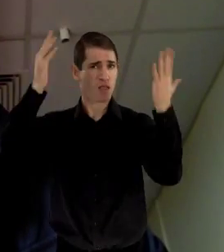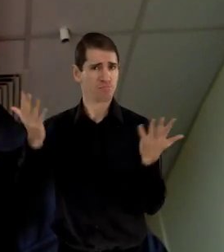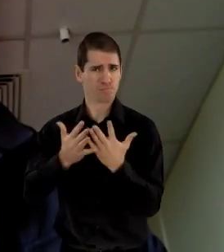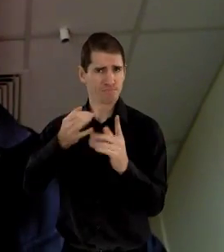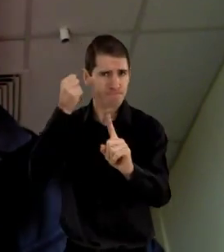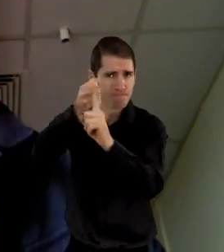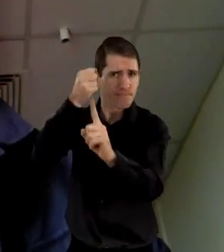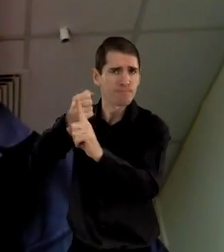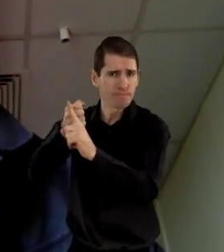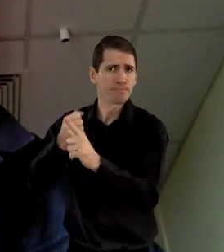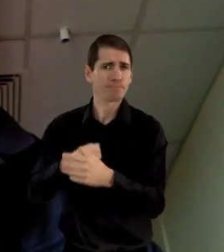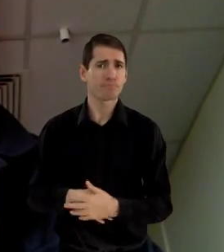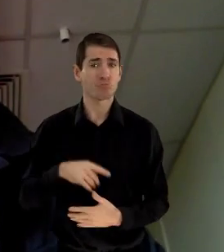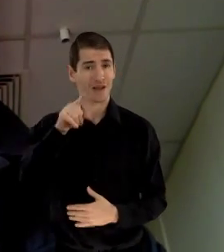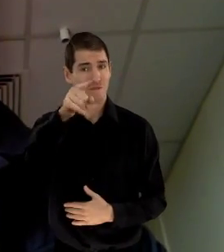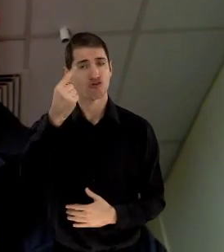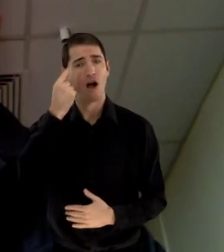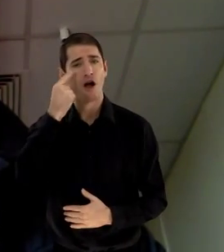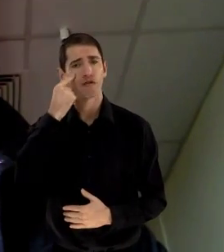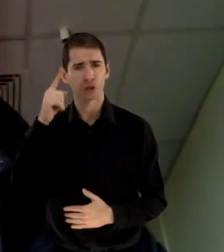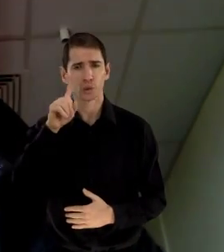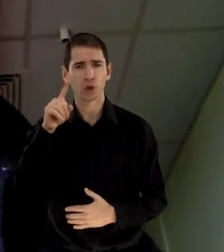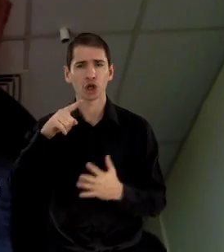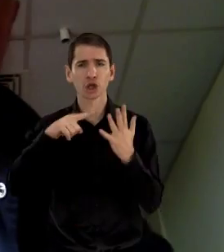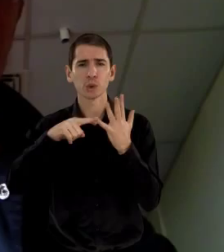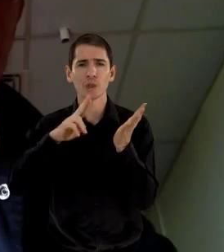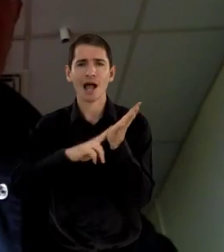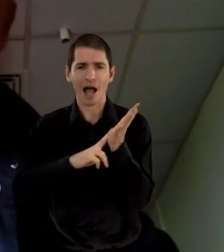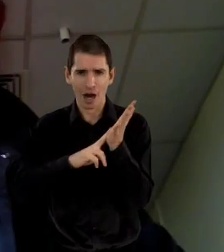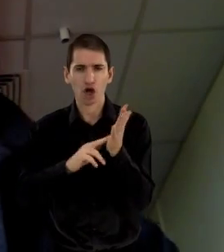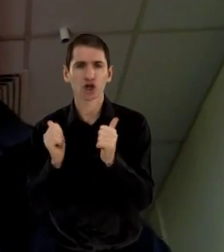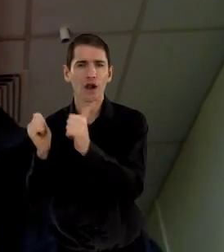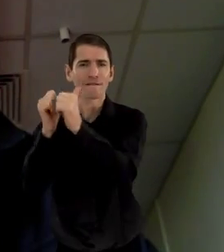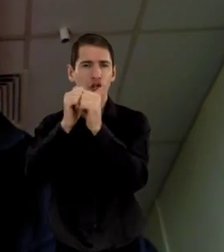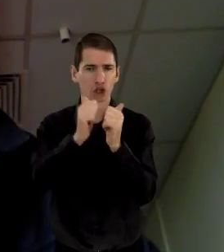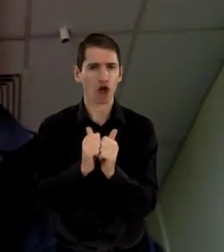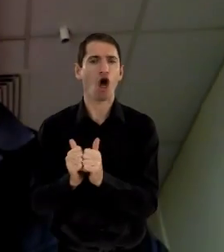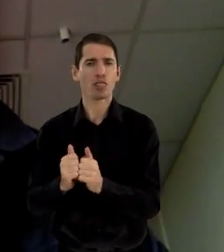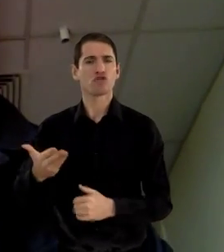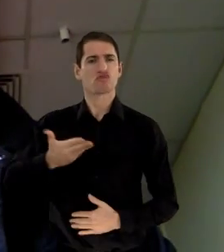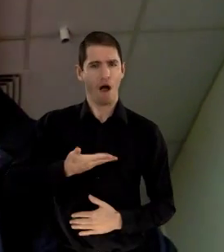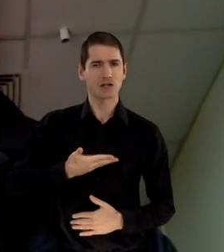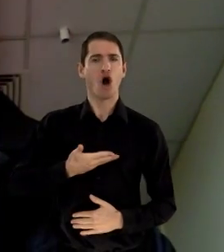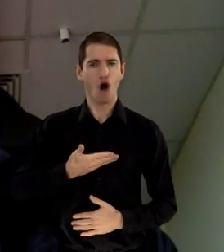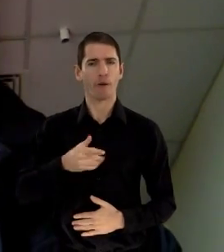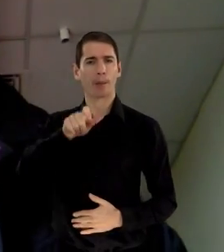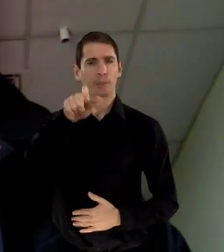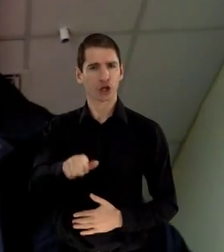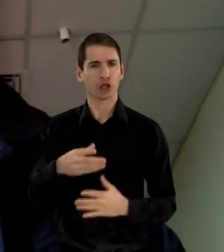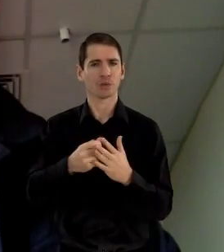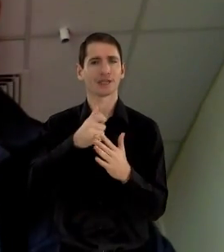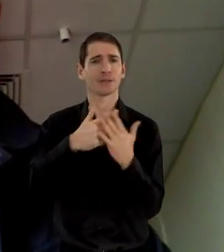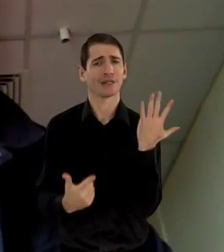had a major impact on policy issues across the world. If you care to look at the UN